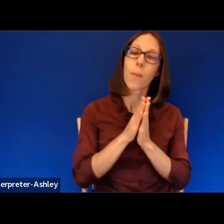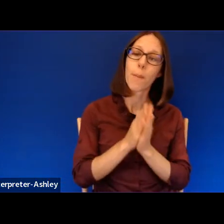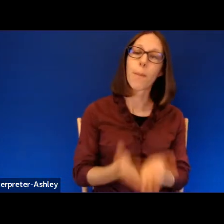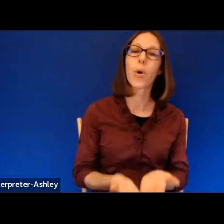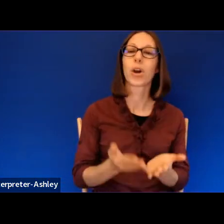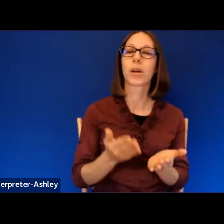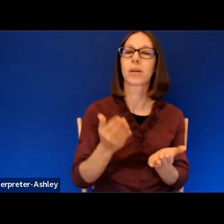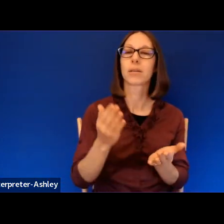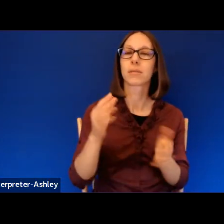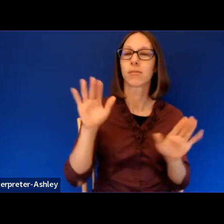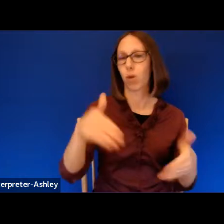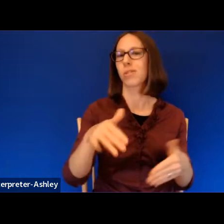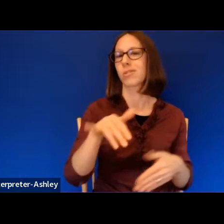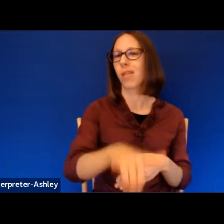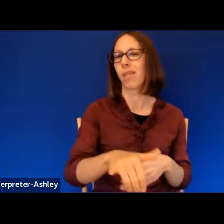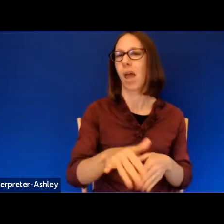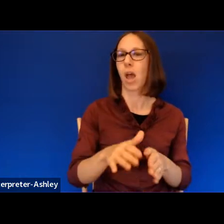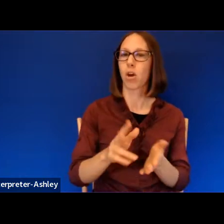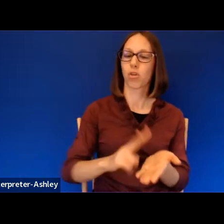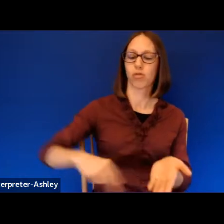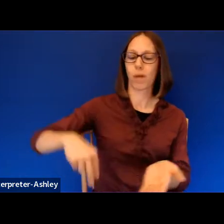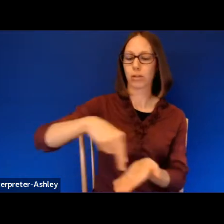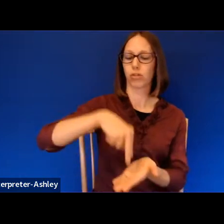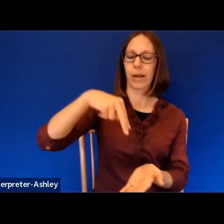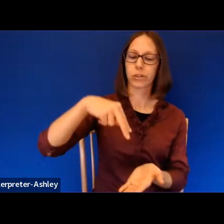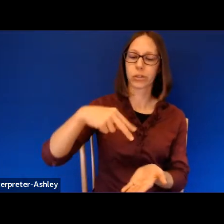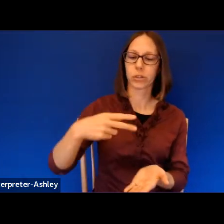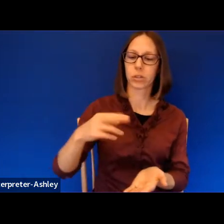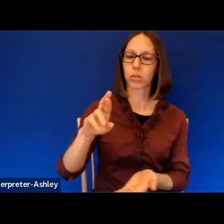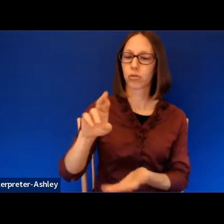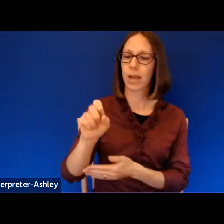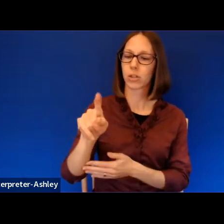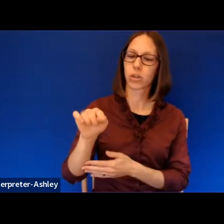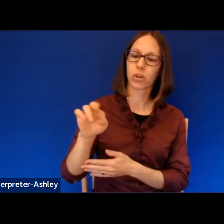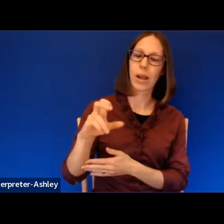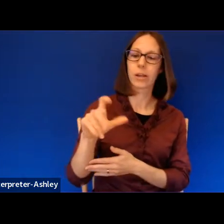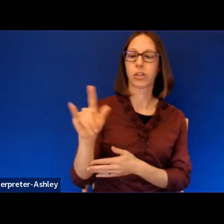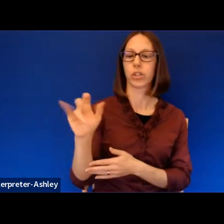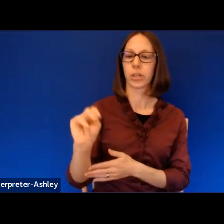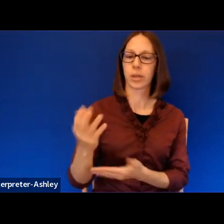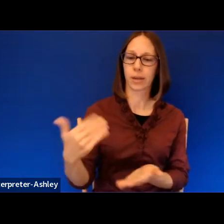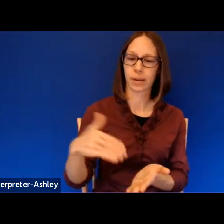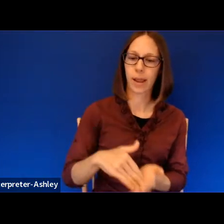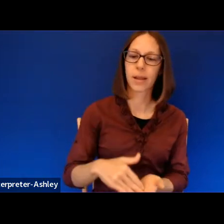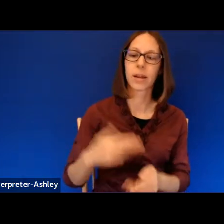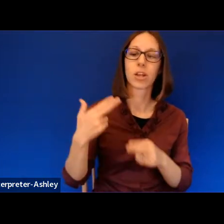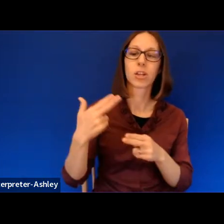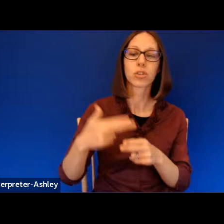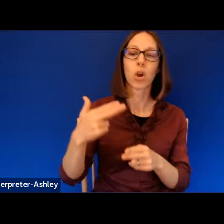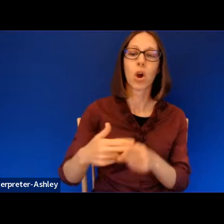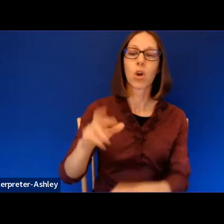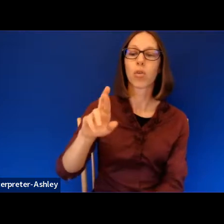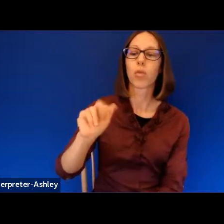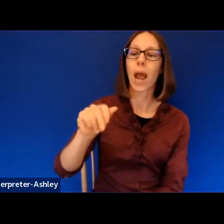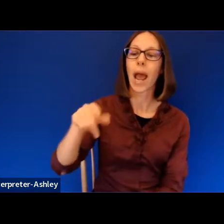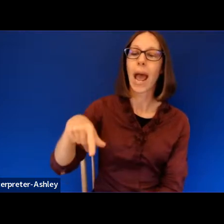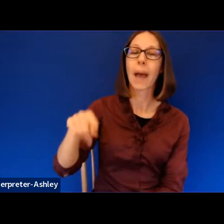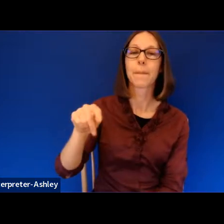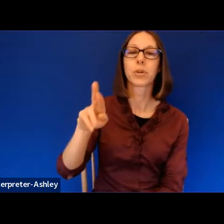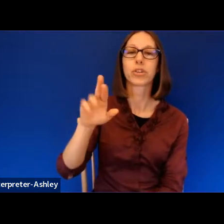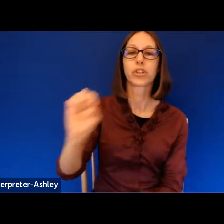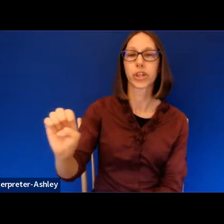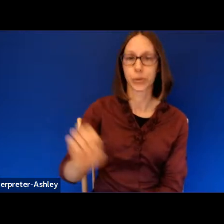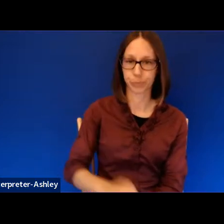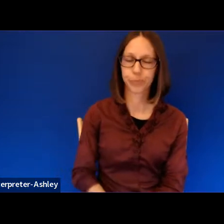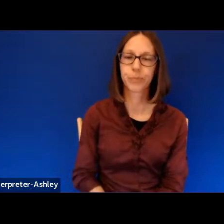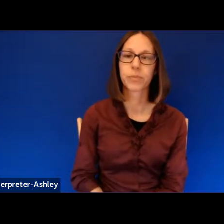this is a poem that makes that pretty directly about that. It's called Rapture. I want to be awake